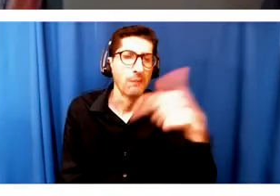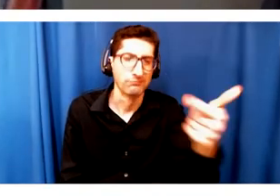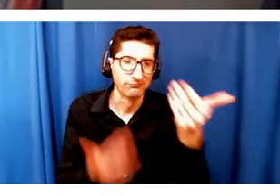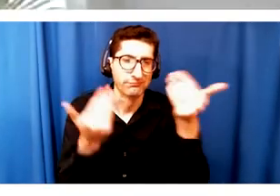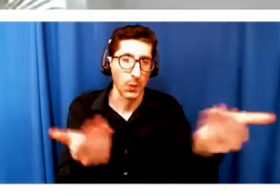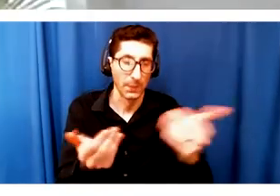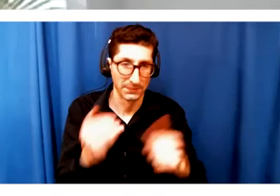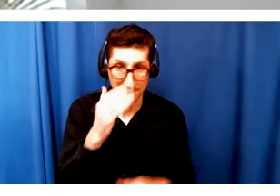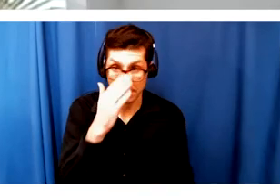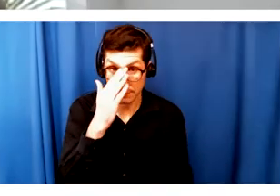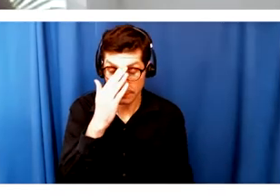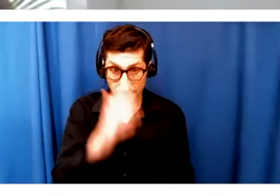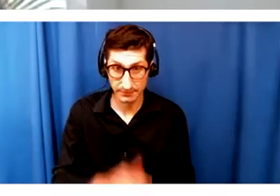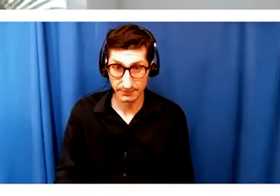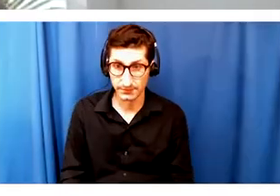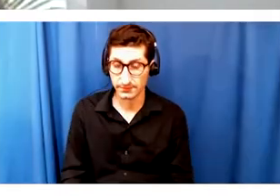Michael,